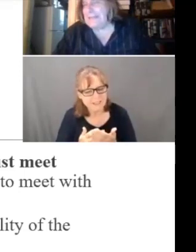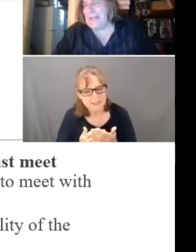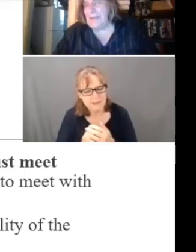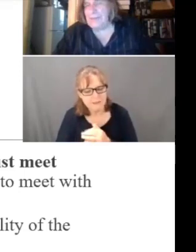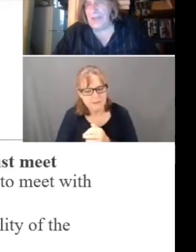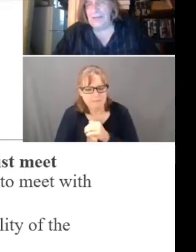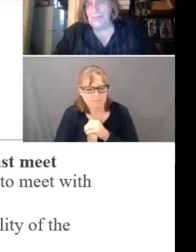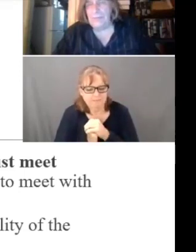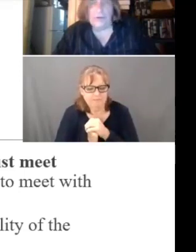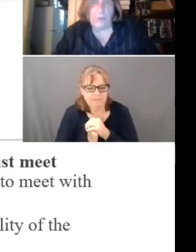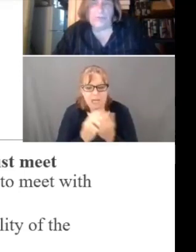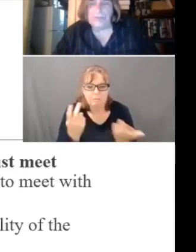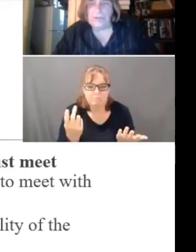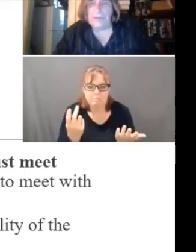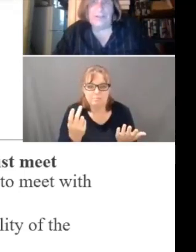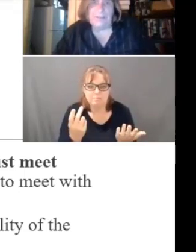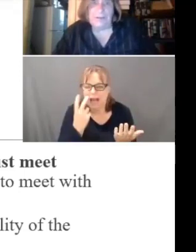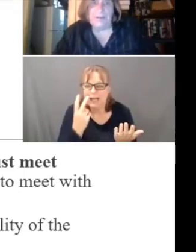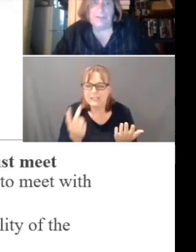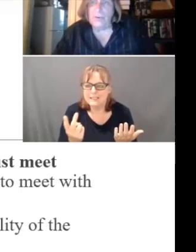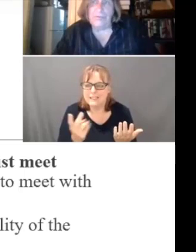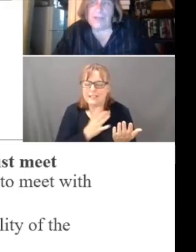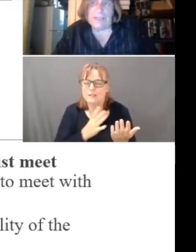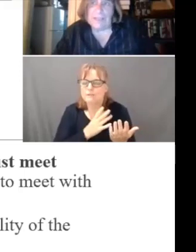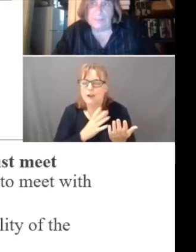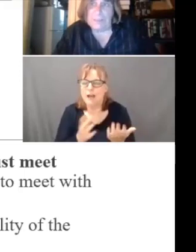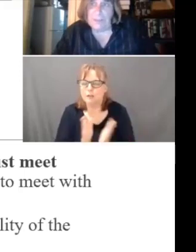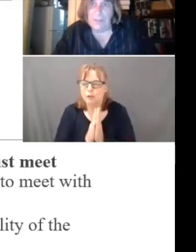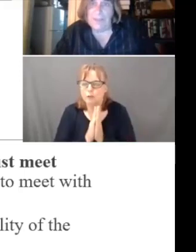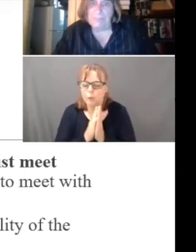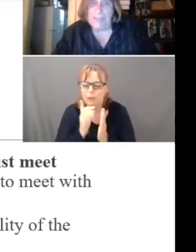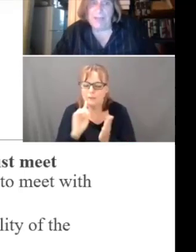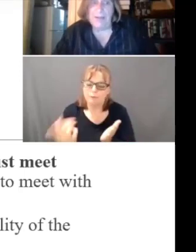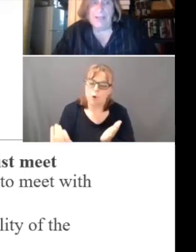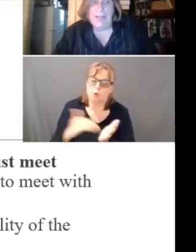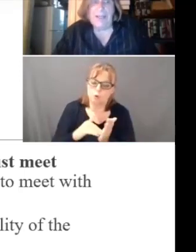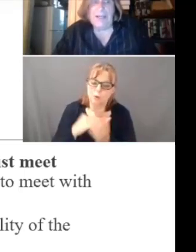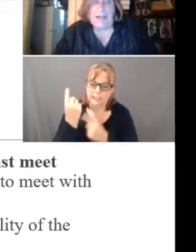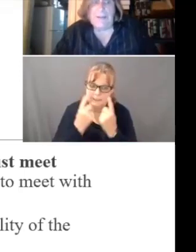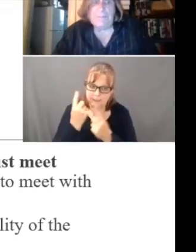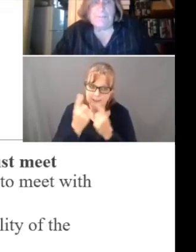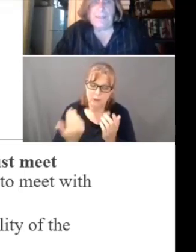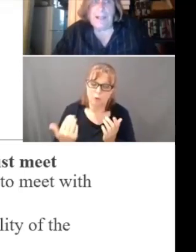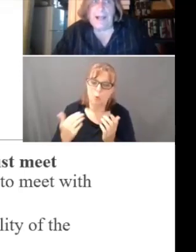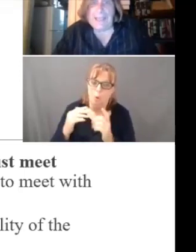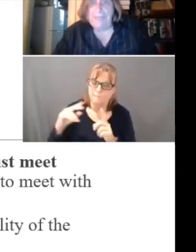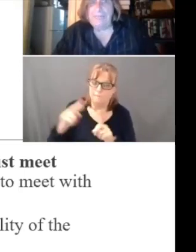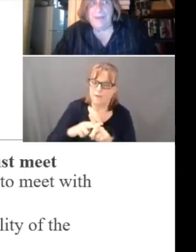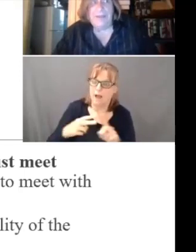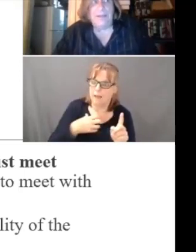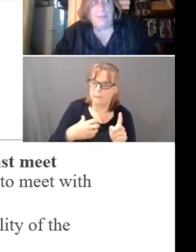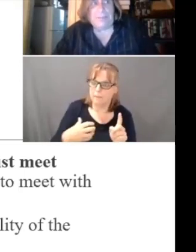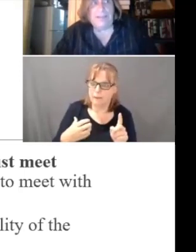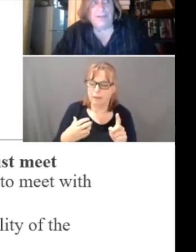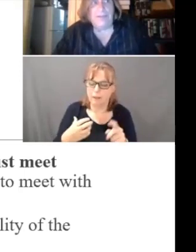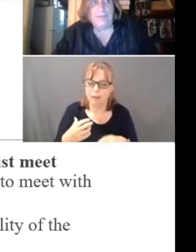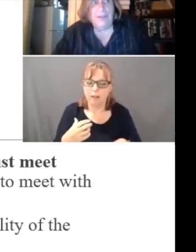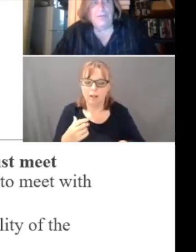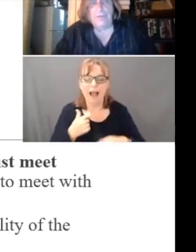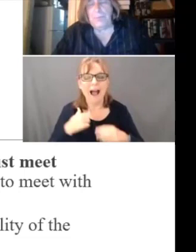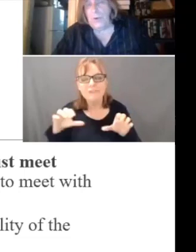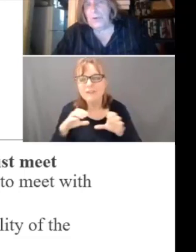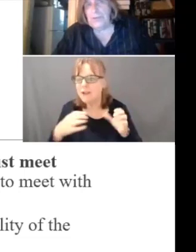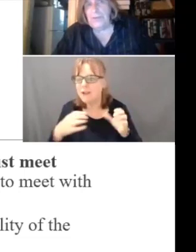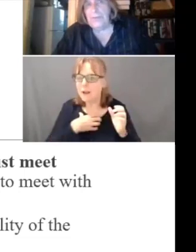see any downside from requesting reconsideration or filing an appeal on that matter. I have done appeals